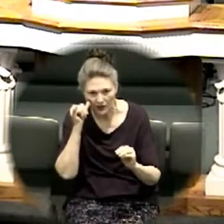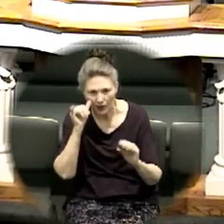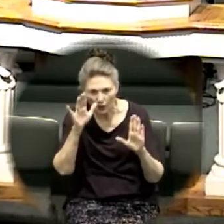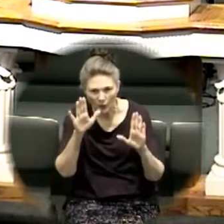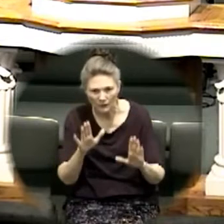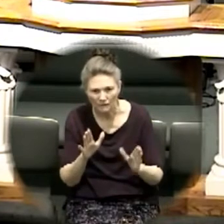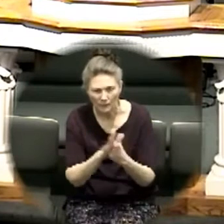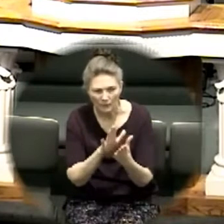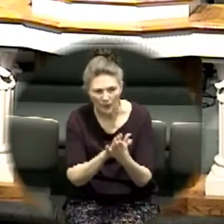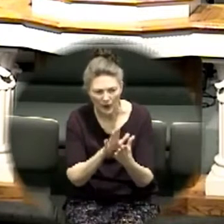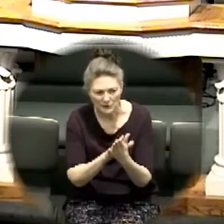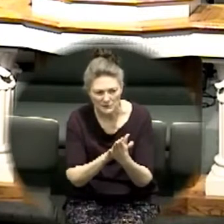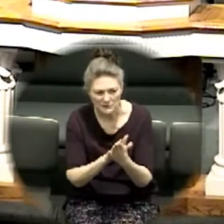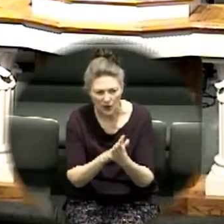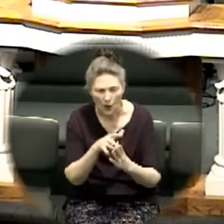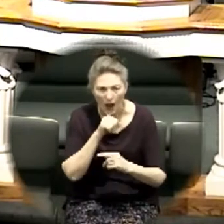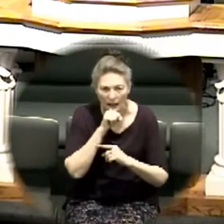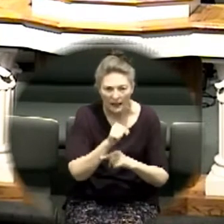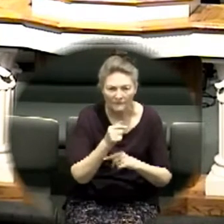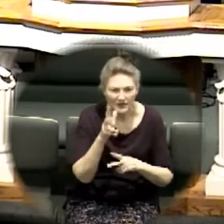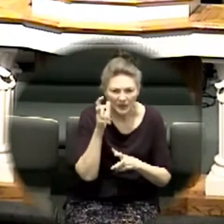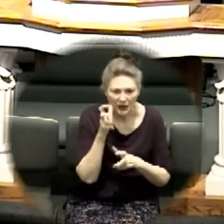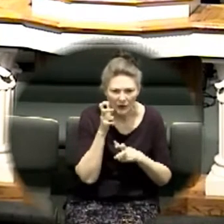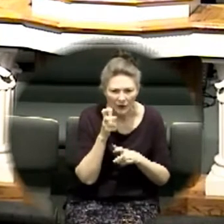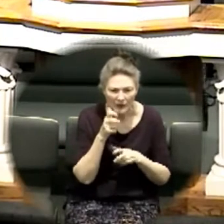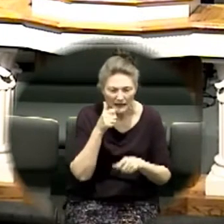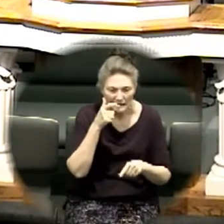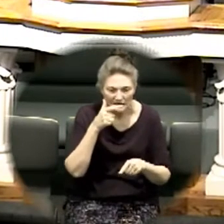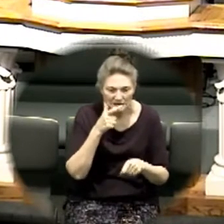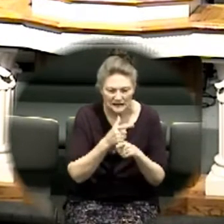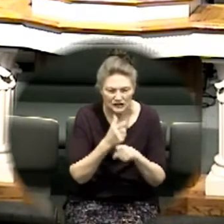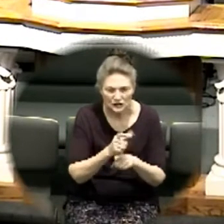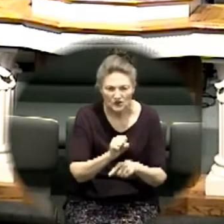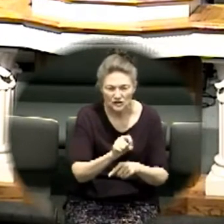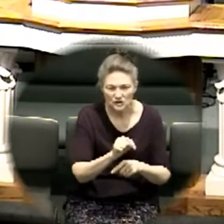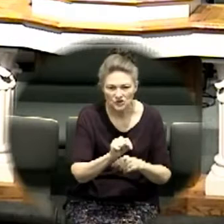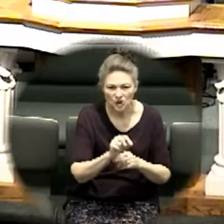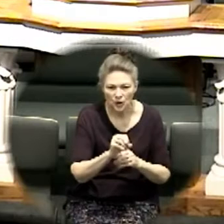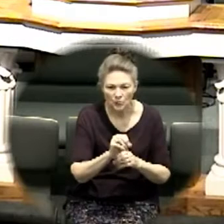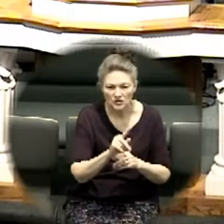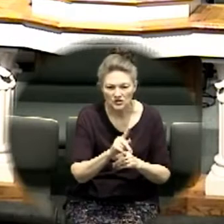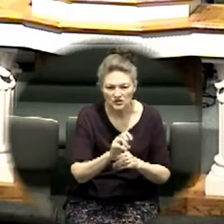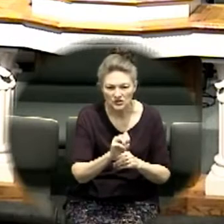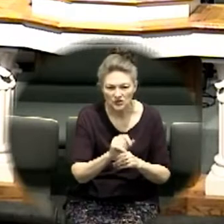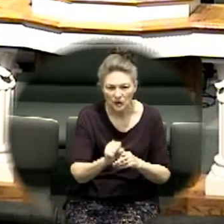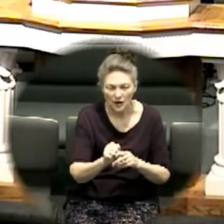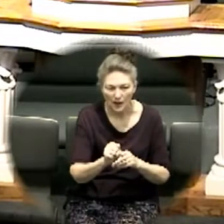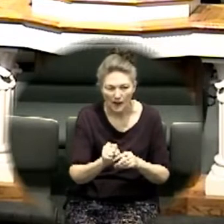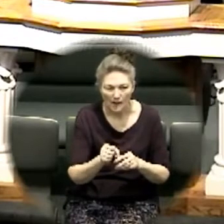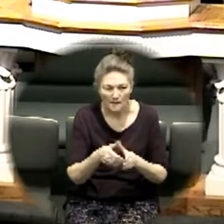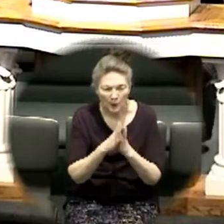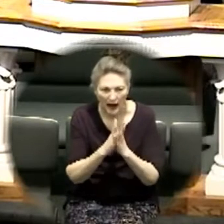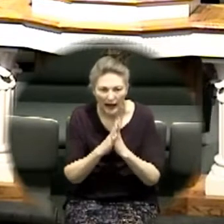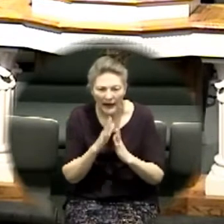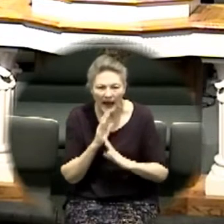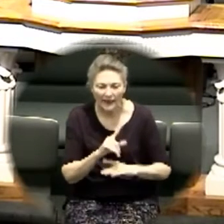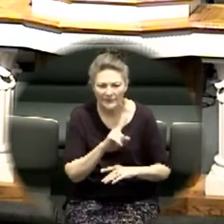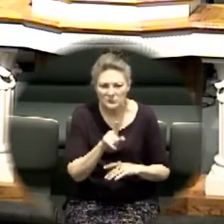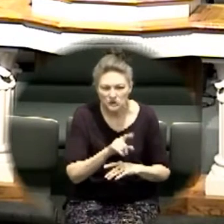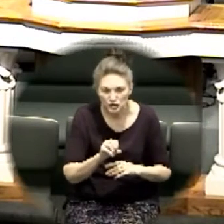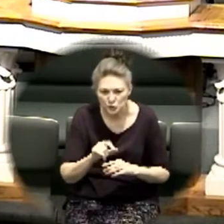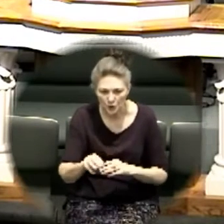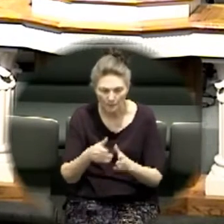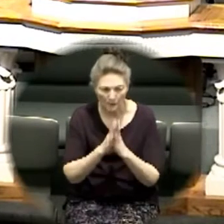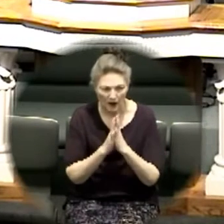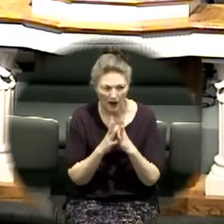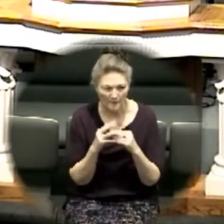praise and all how i love to hear sister soaks praying on the zoom prayer because i her spirit of intercession is coming